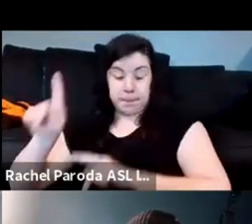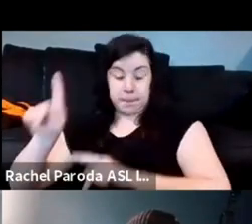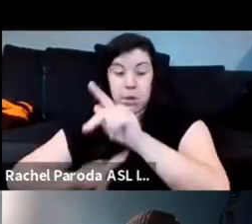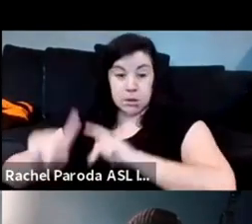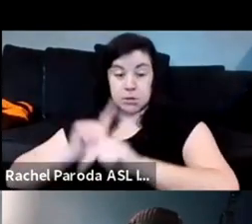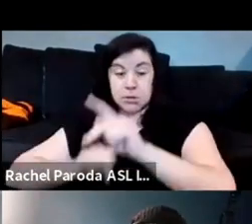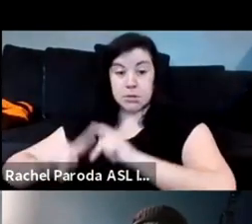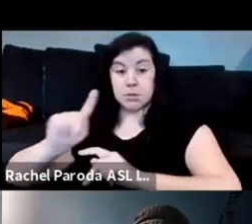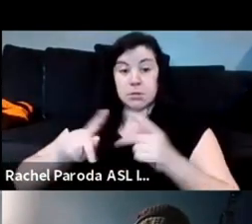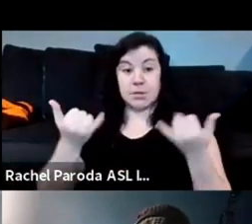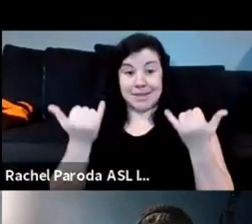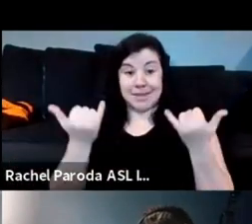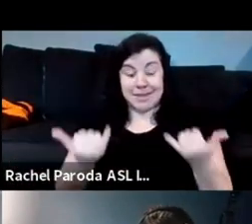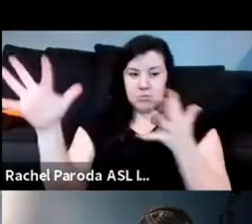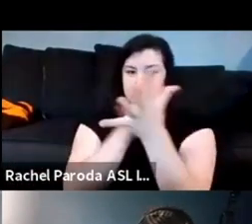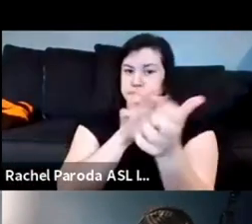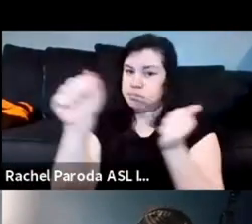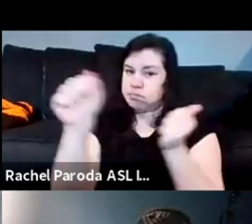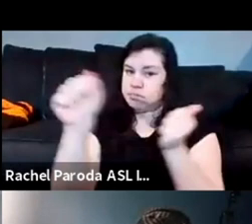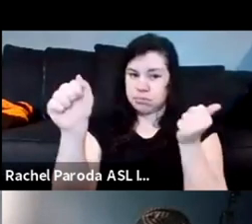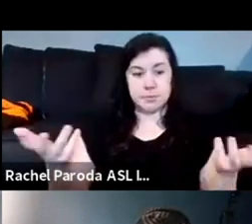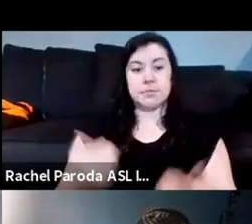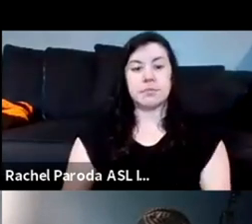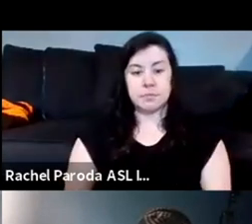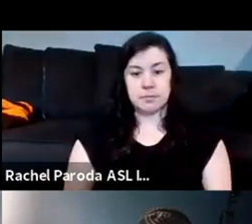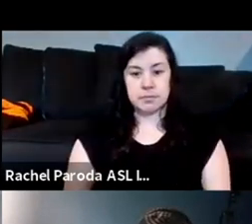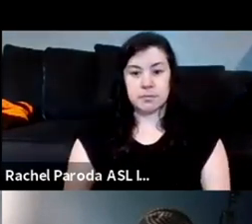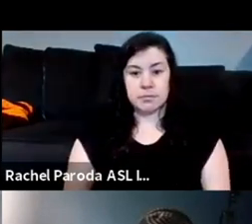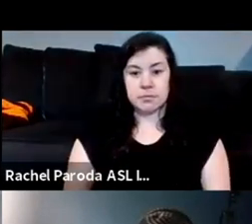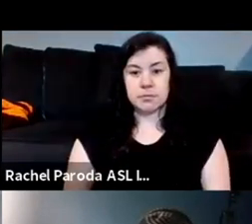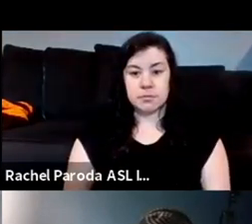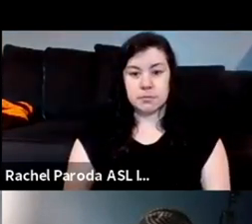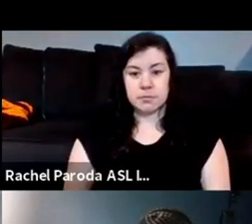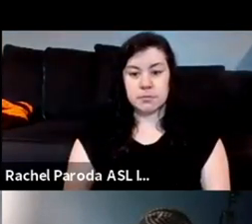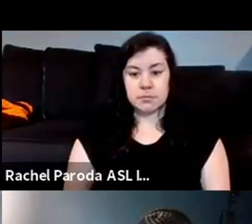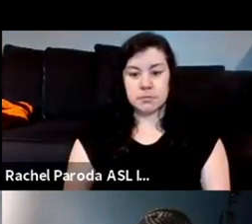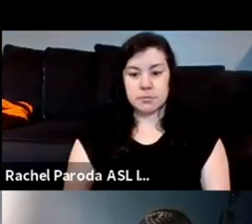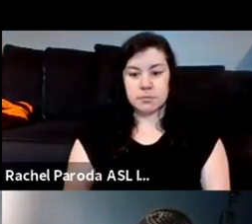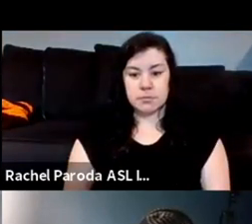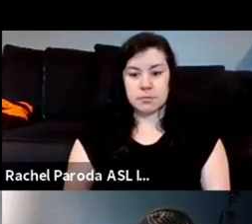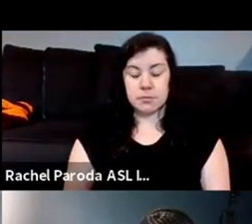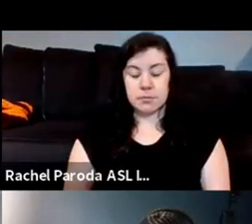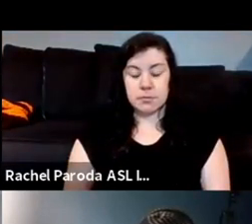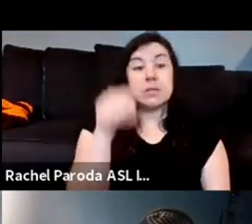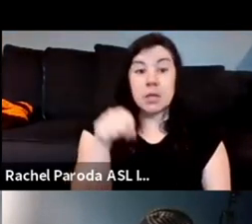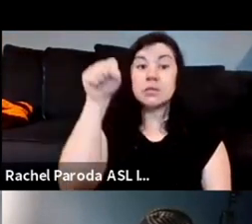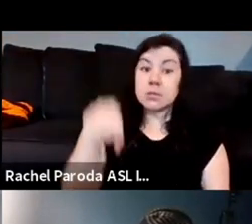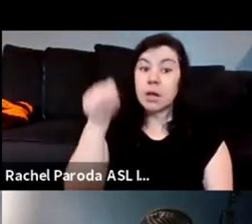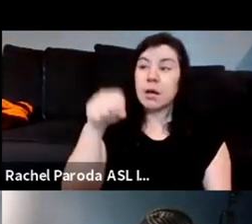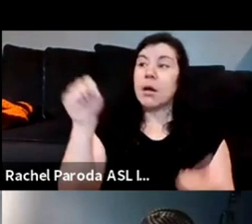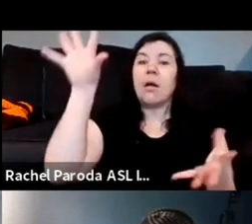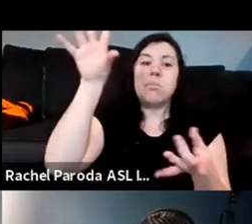and at this point is violent yes yes it's all of that all of that what you just said um